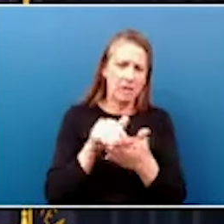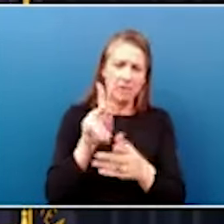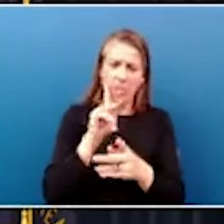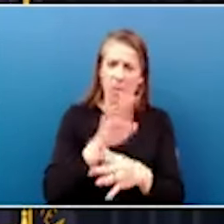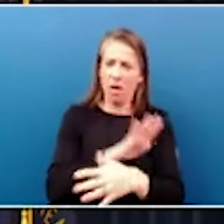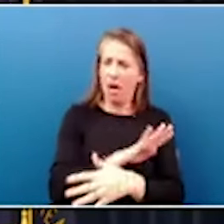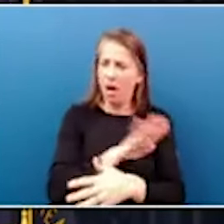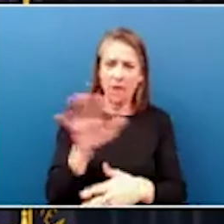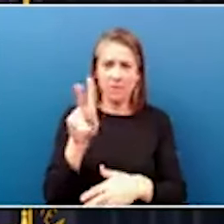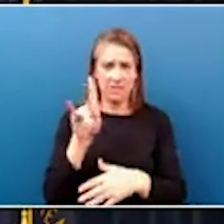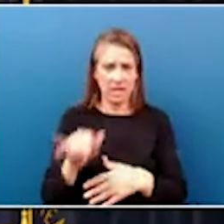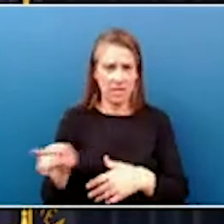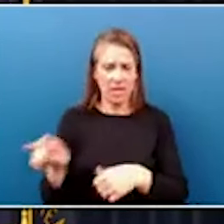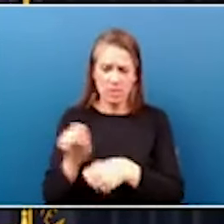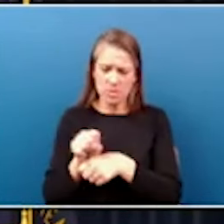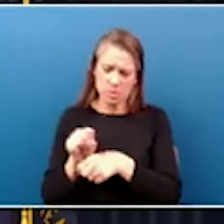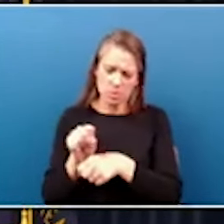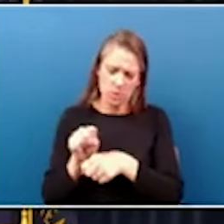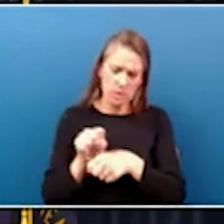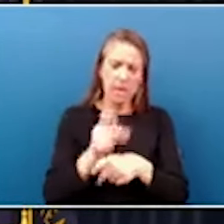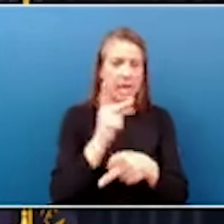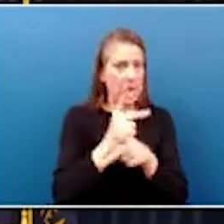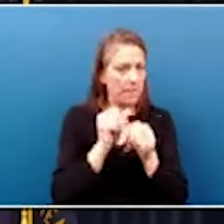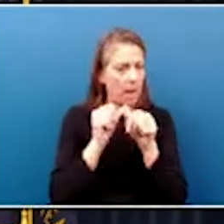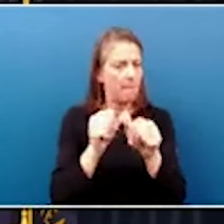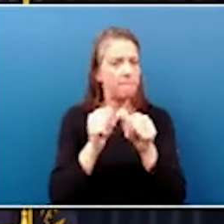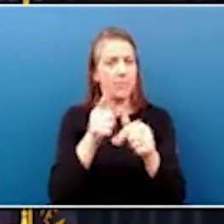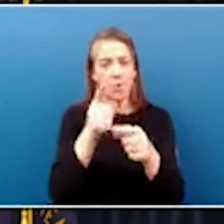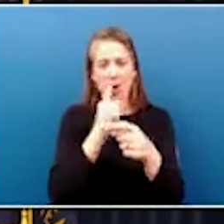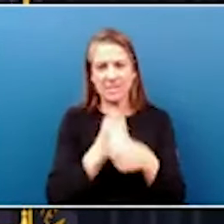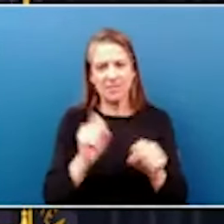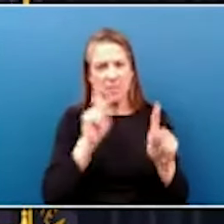over a decade. Keep it up, you're saving lives.